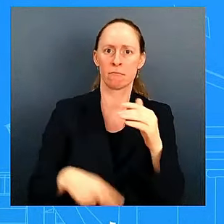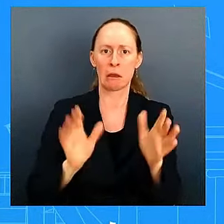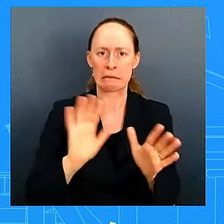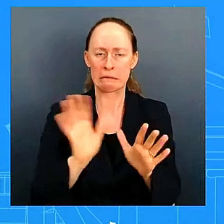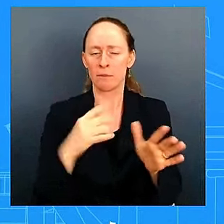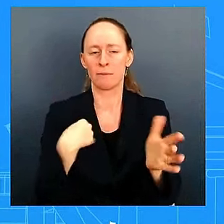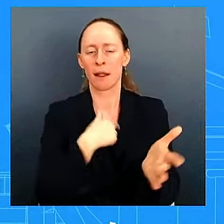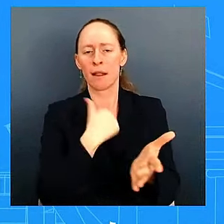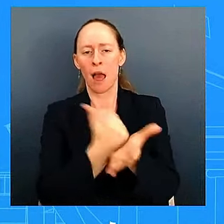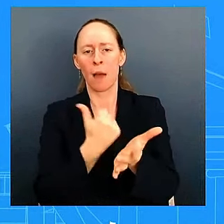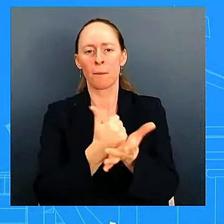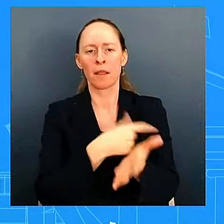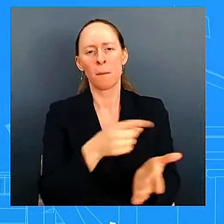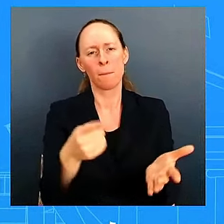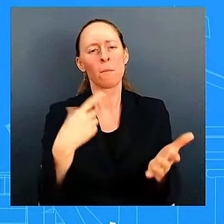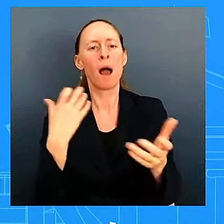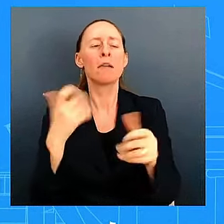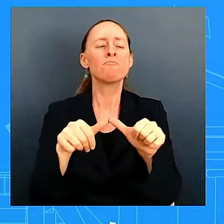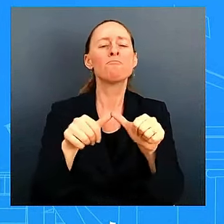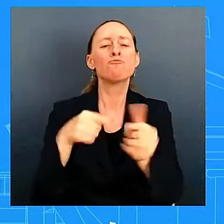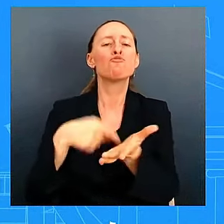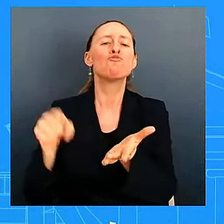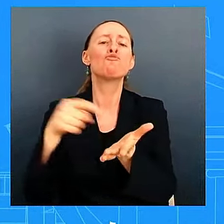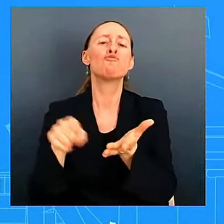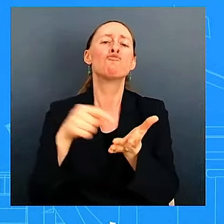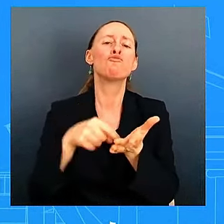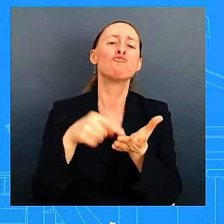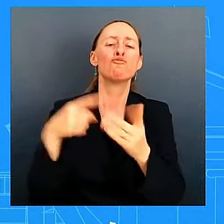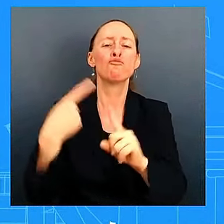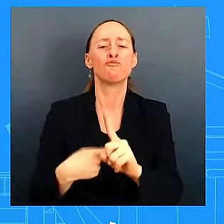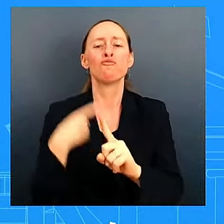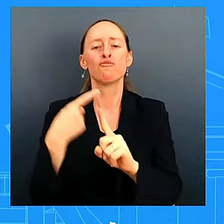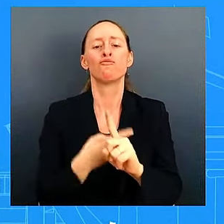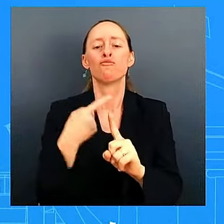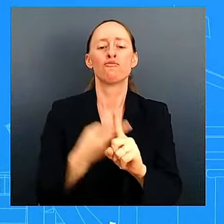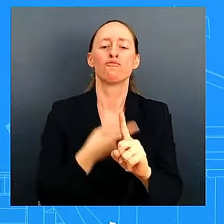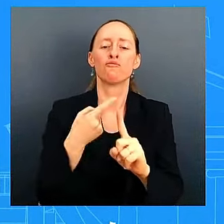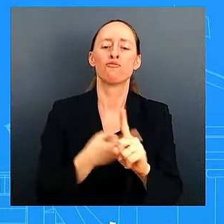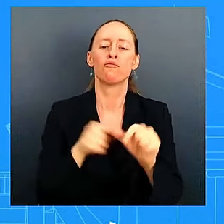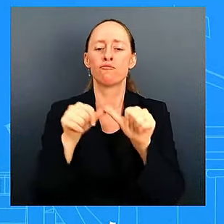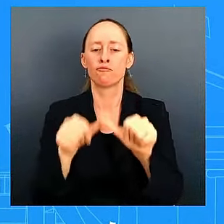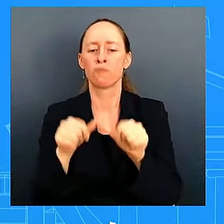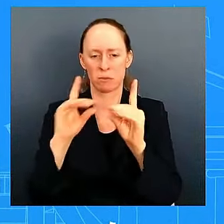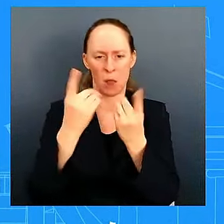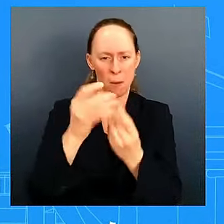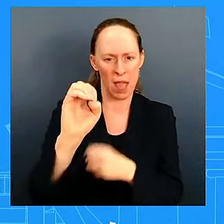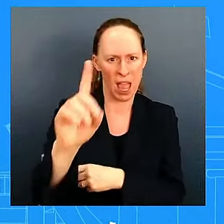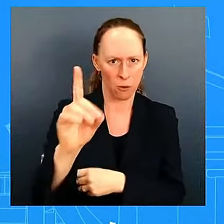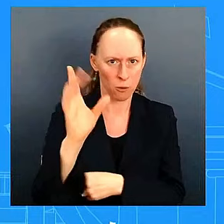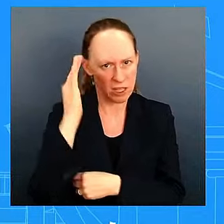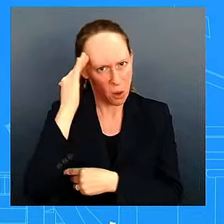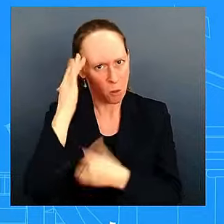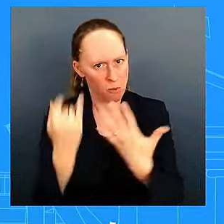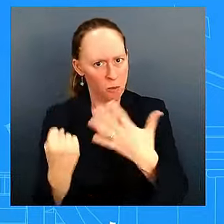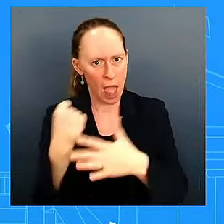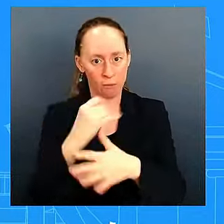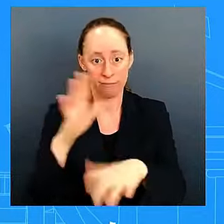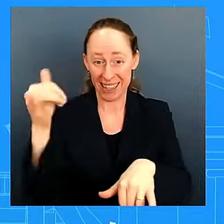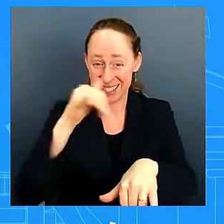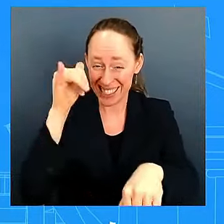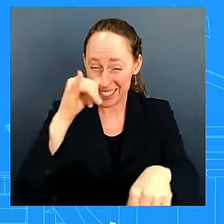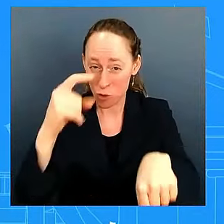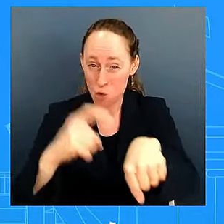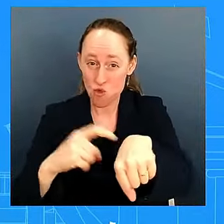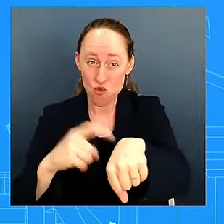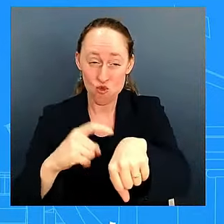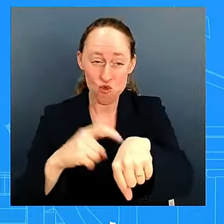education has certainly made that a priority as well all right i know we have to wrap it up go ahead one last story on on lebanon